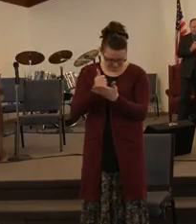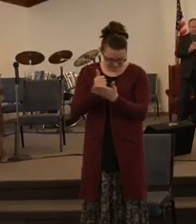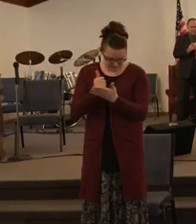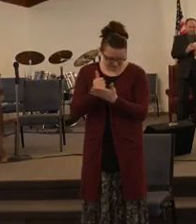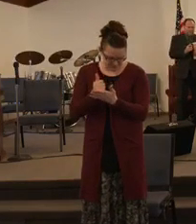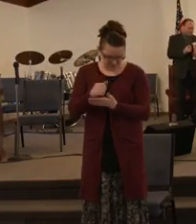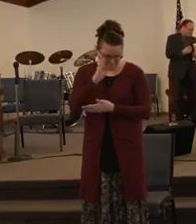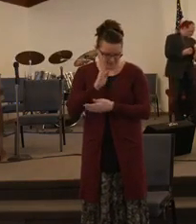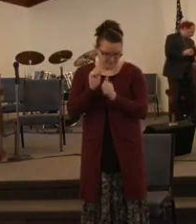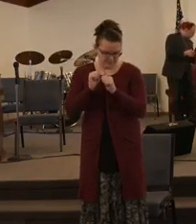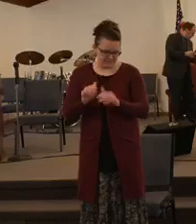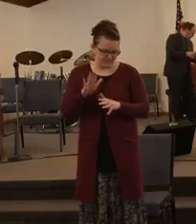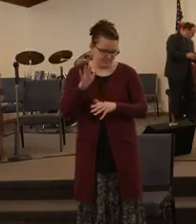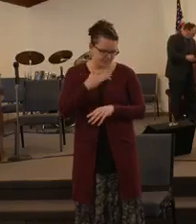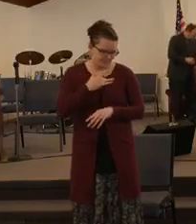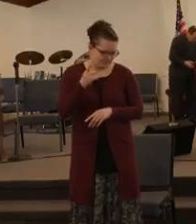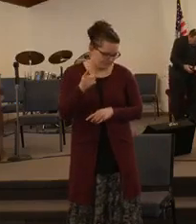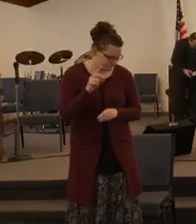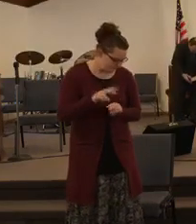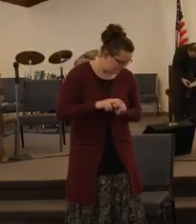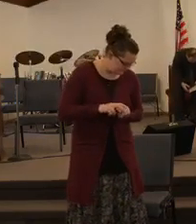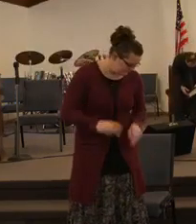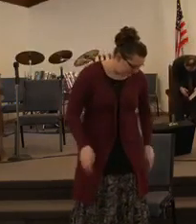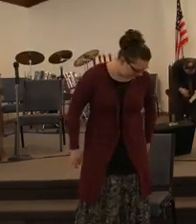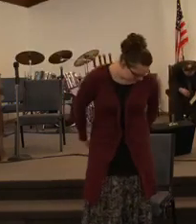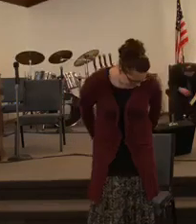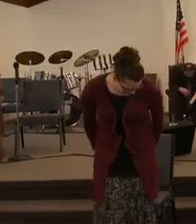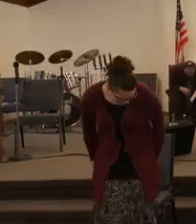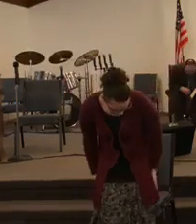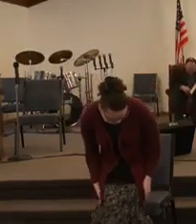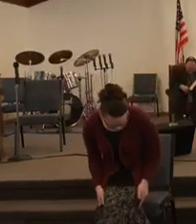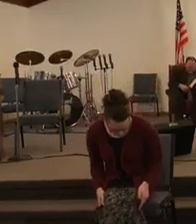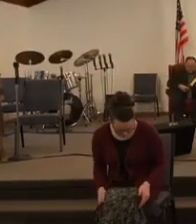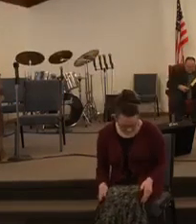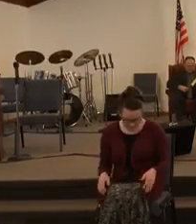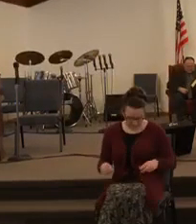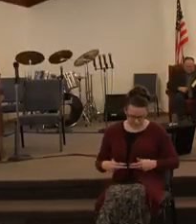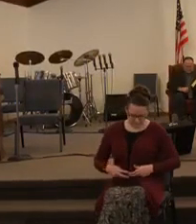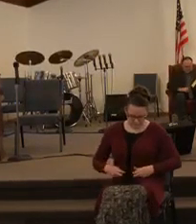Amen to God. God bless your heart. You may be seated. Hallelujah.